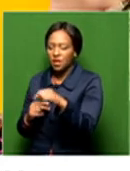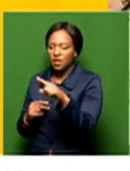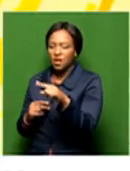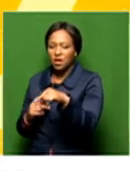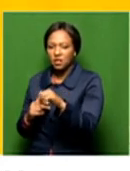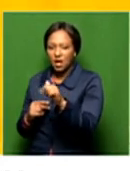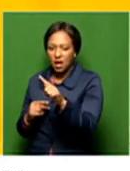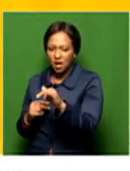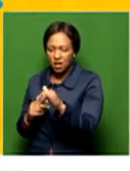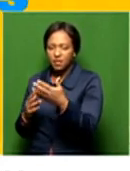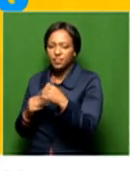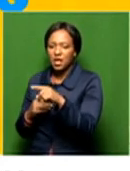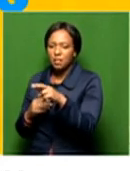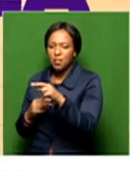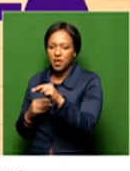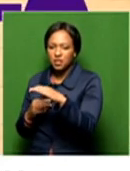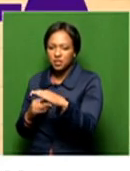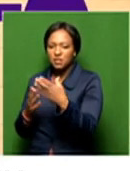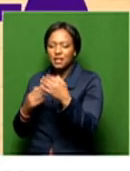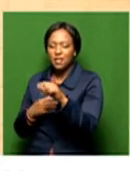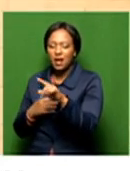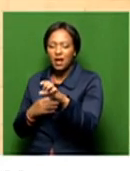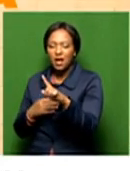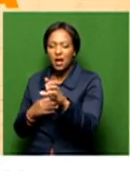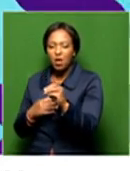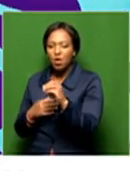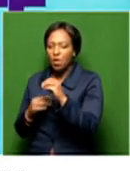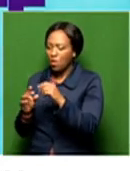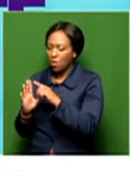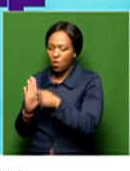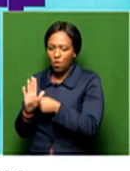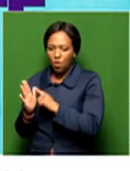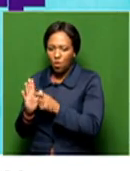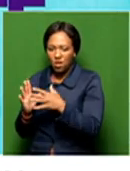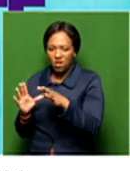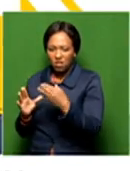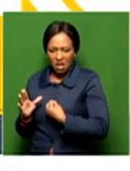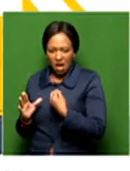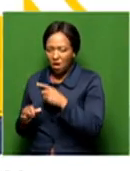Understand, and Prince Mashawana and Lelumfogeng. Why these young ones specifically?